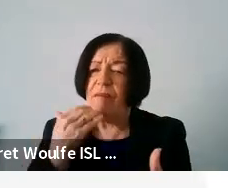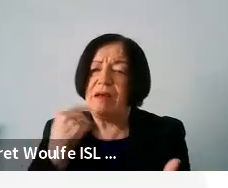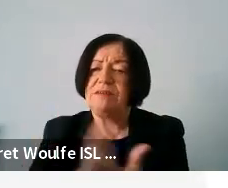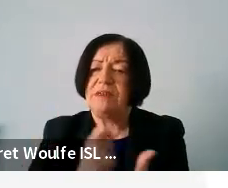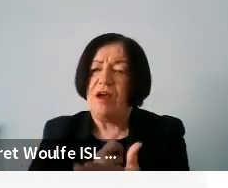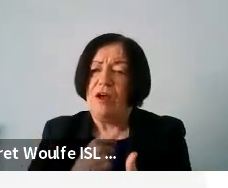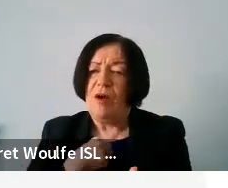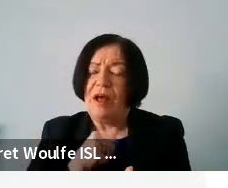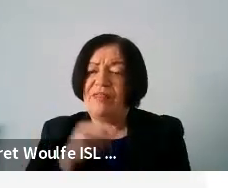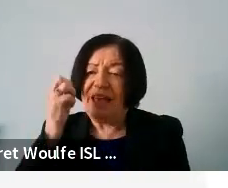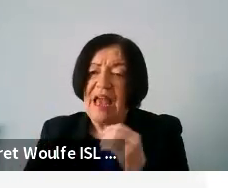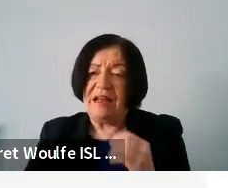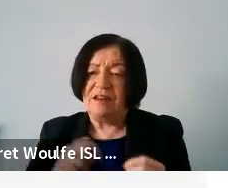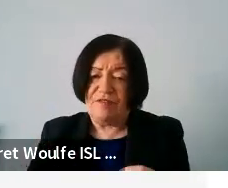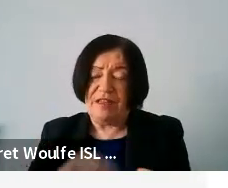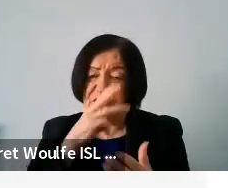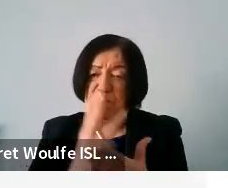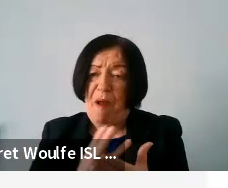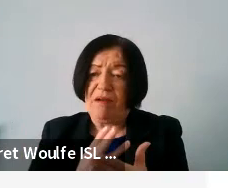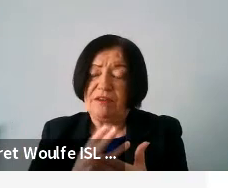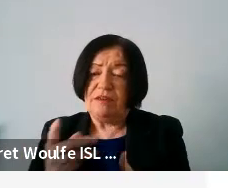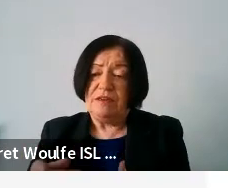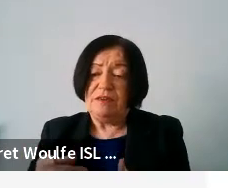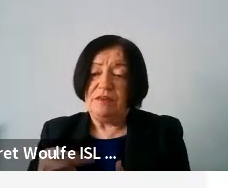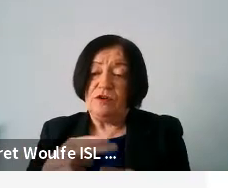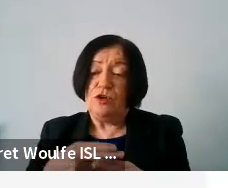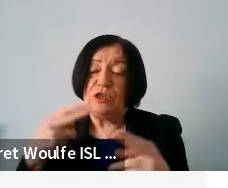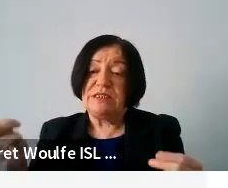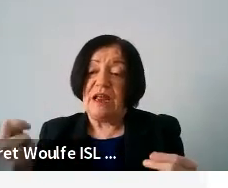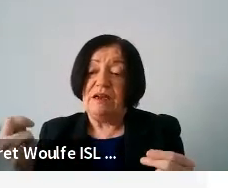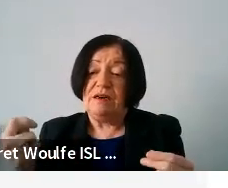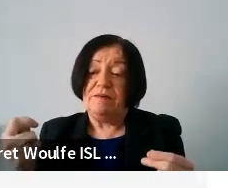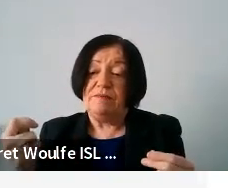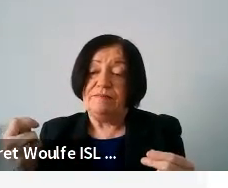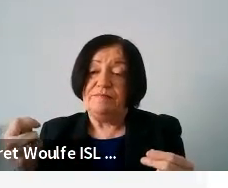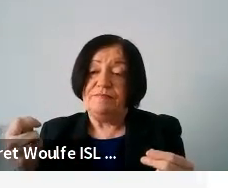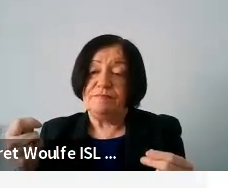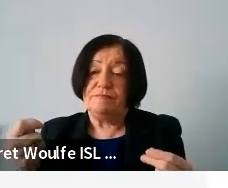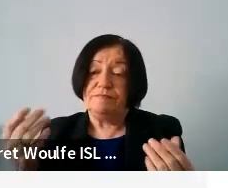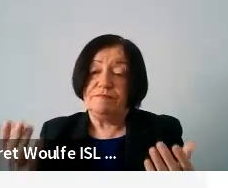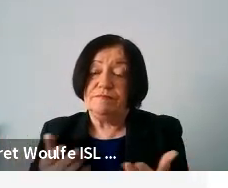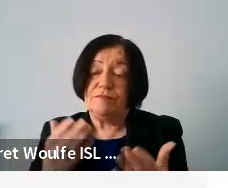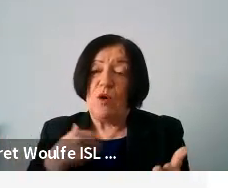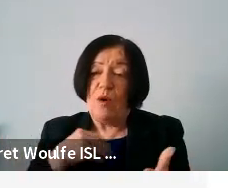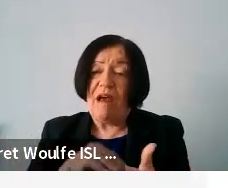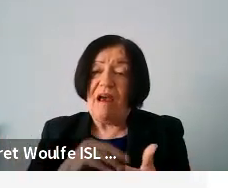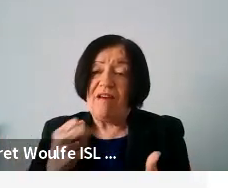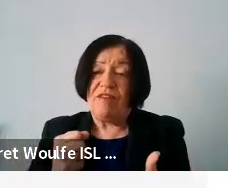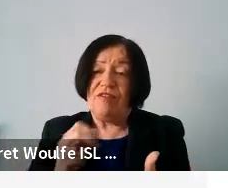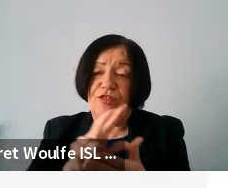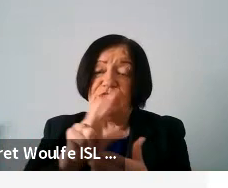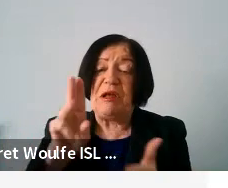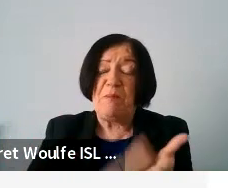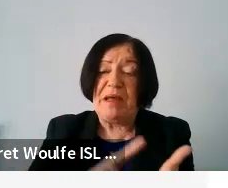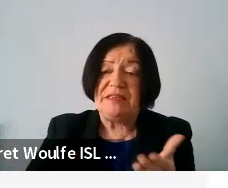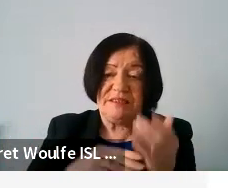We are at the end of the session until we have 13 minutes,